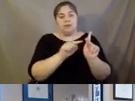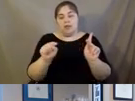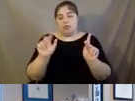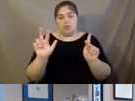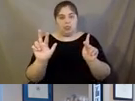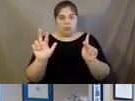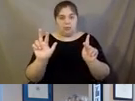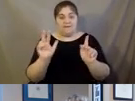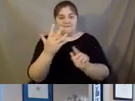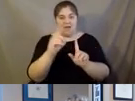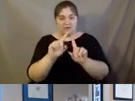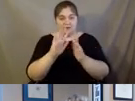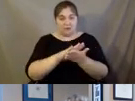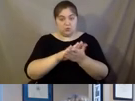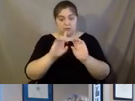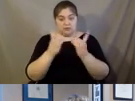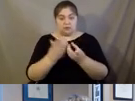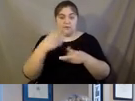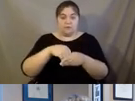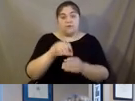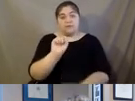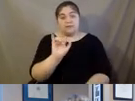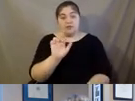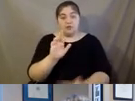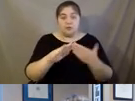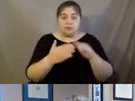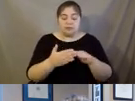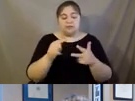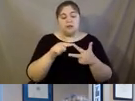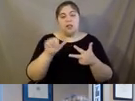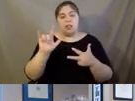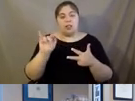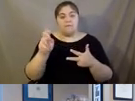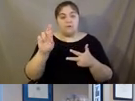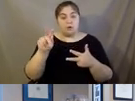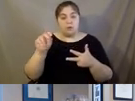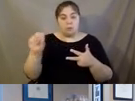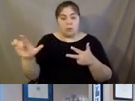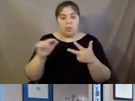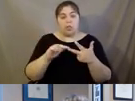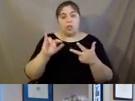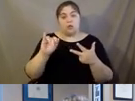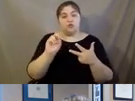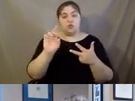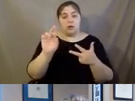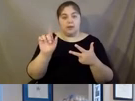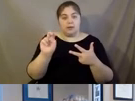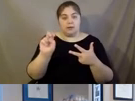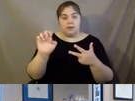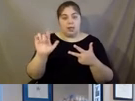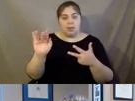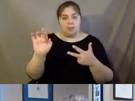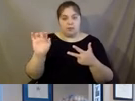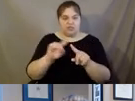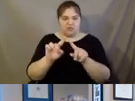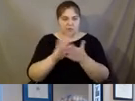different districts, including Syracuse City, Liverpool, Central Square, Marcellus, and Jordan-Elbridge. They go